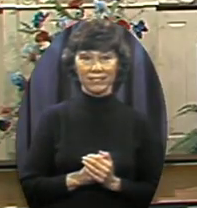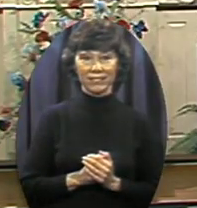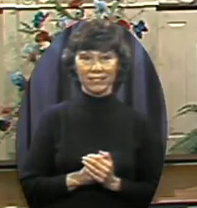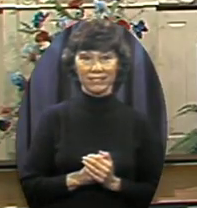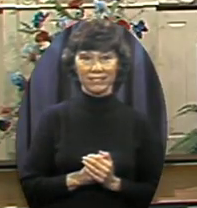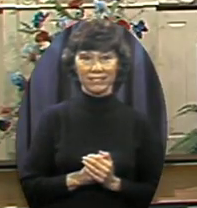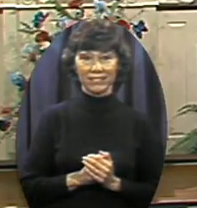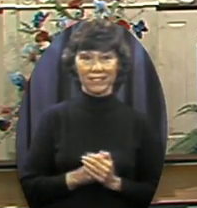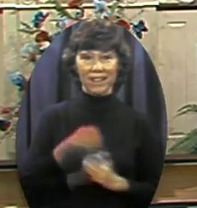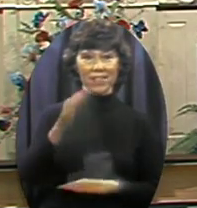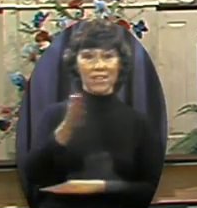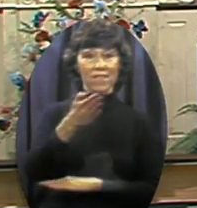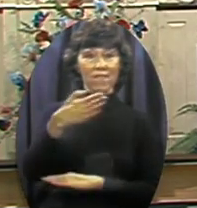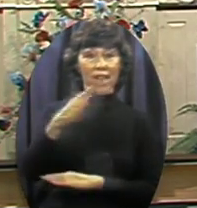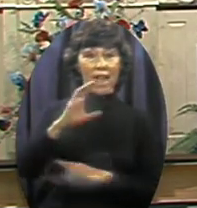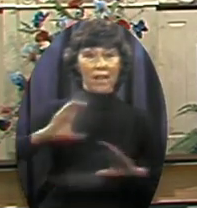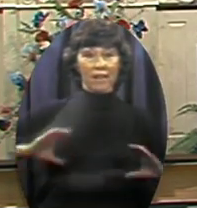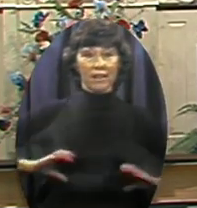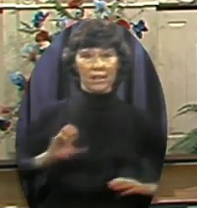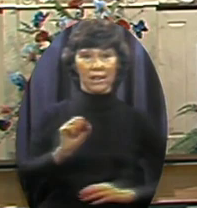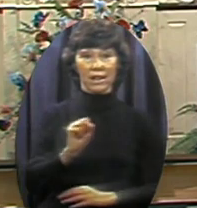The flag of the Soviet Union